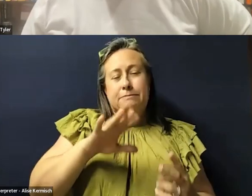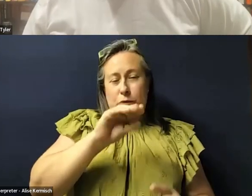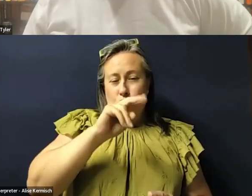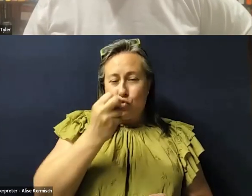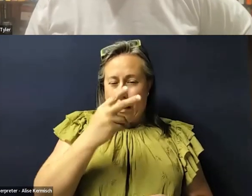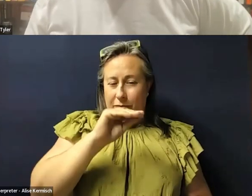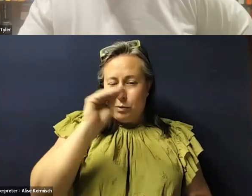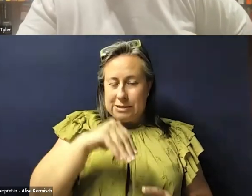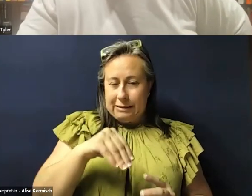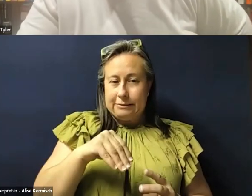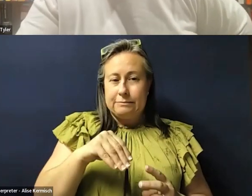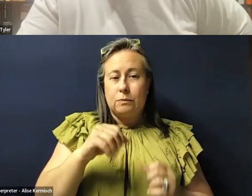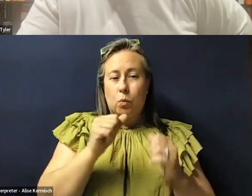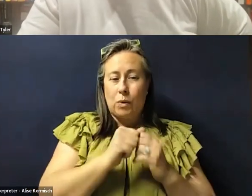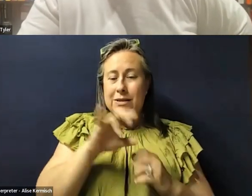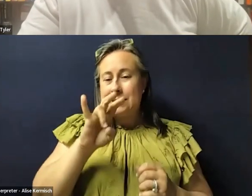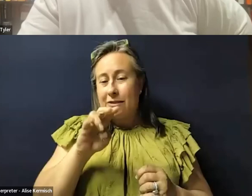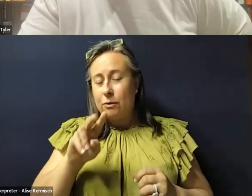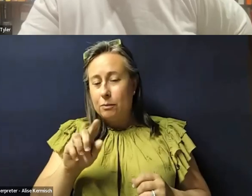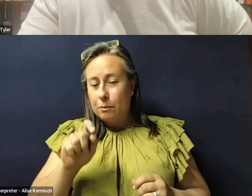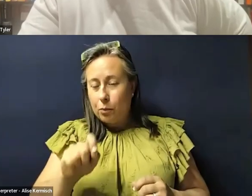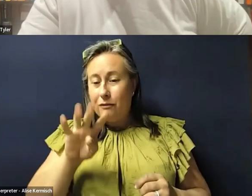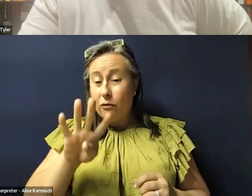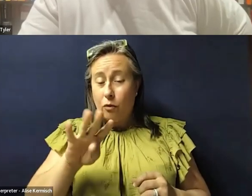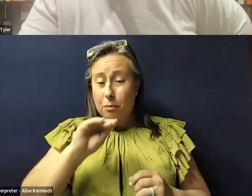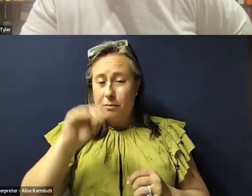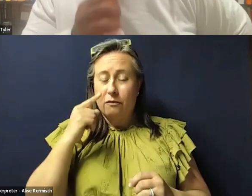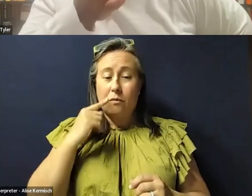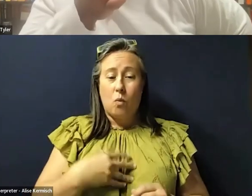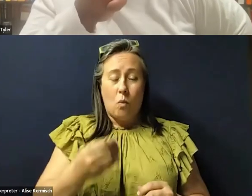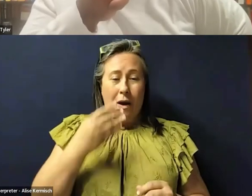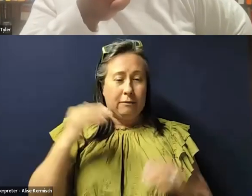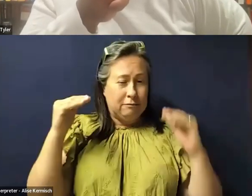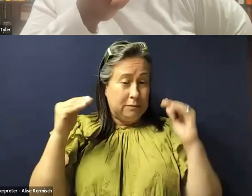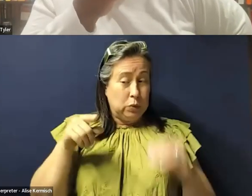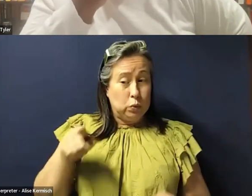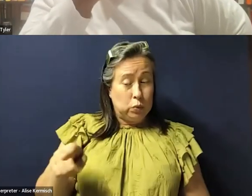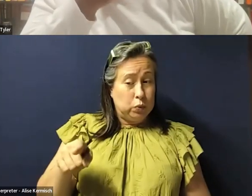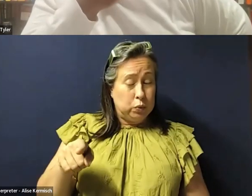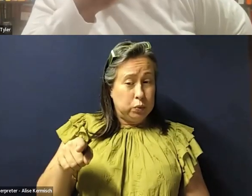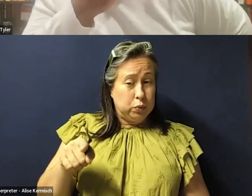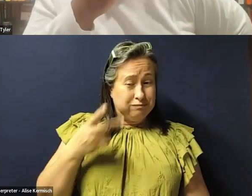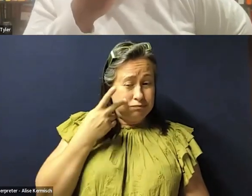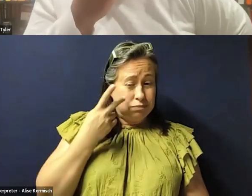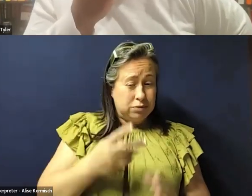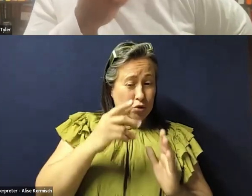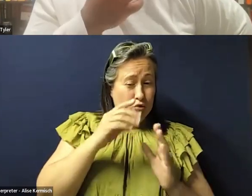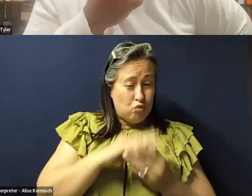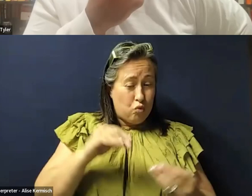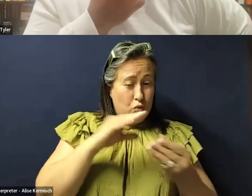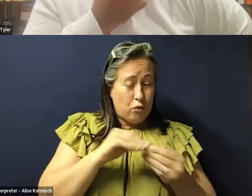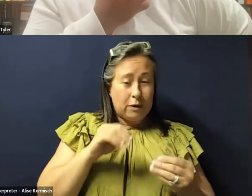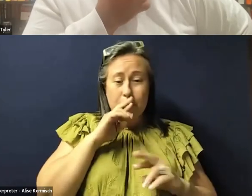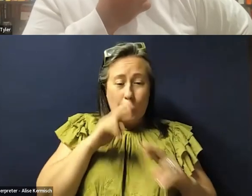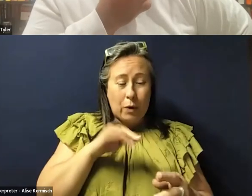respectively with 7.4% for white adults. Do you see, do you see stories like this or reports like